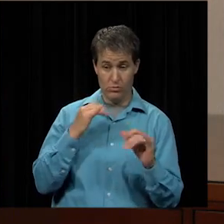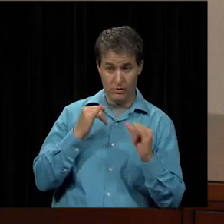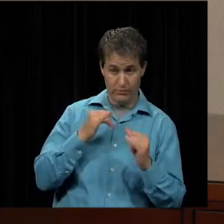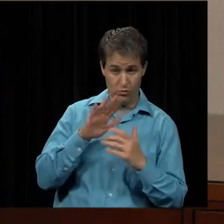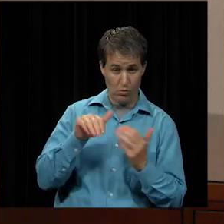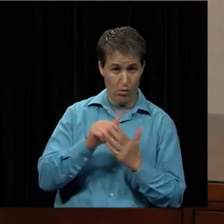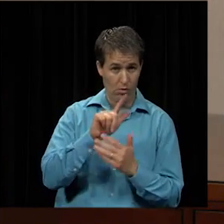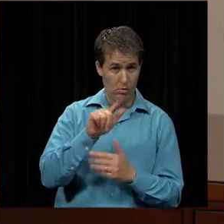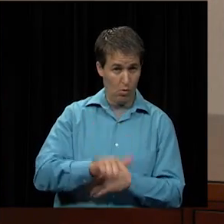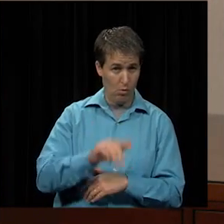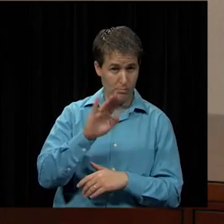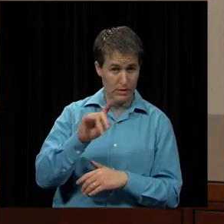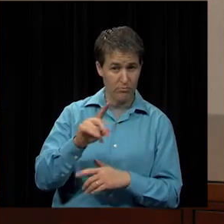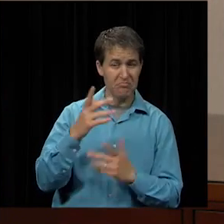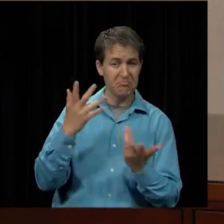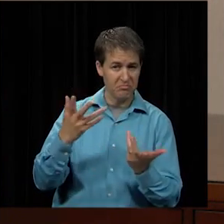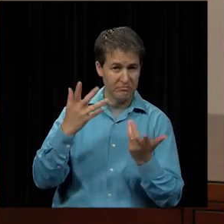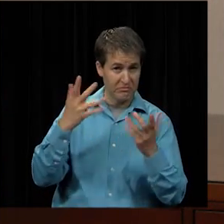their bids are complete